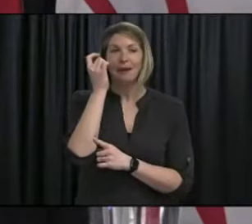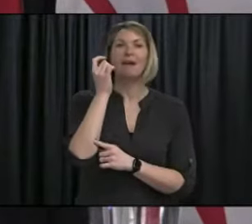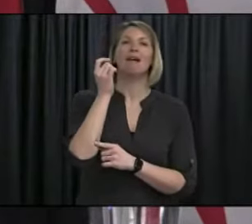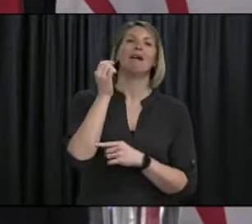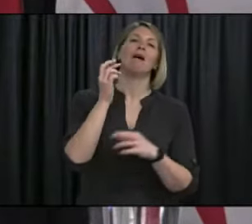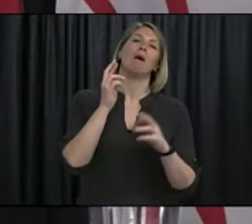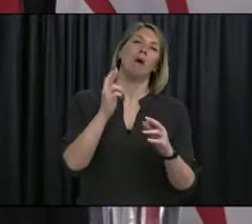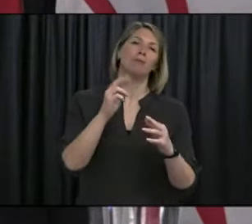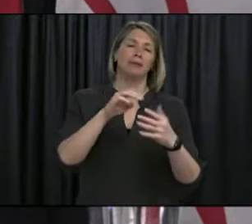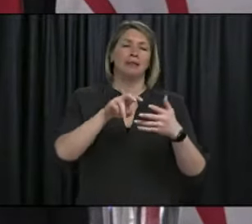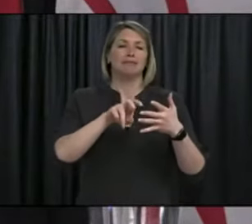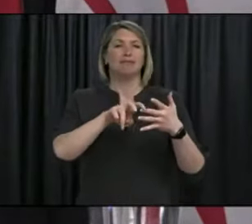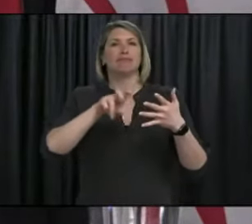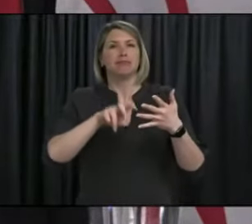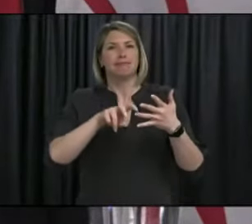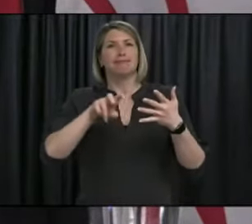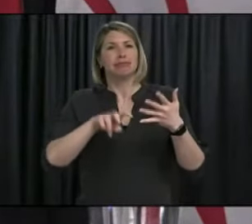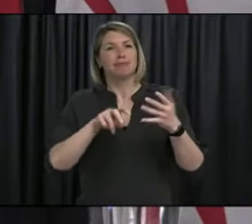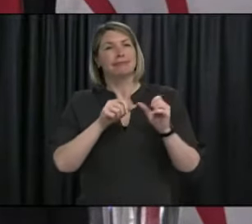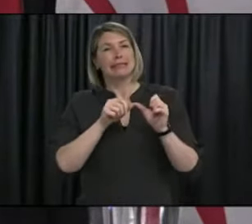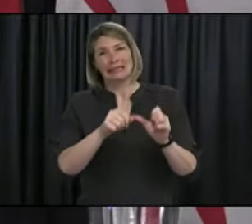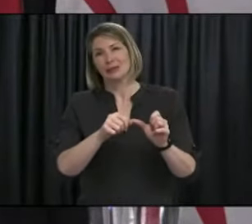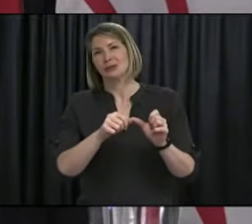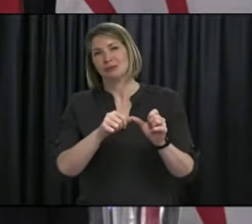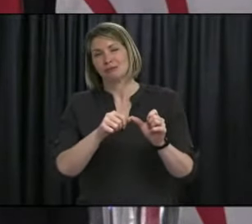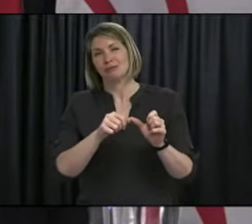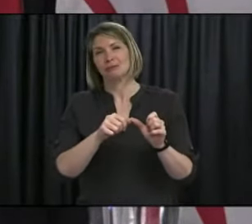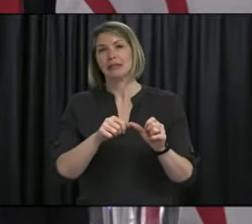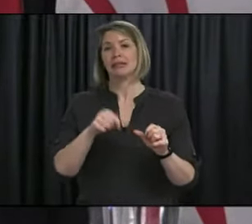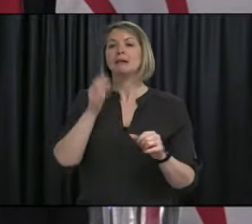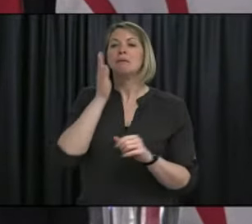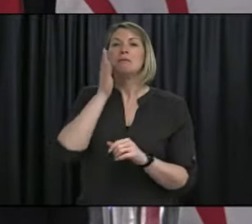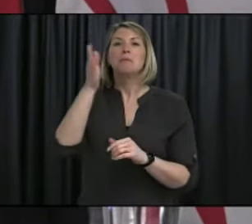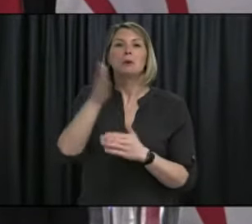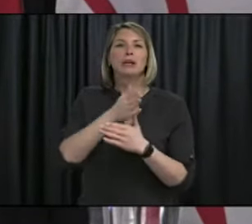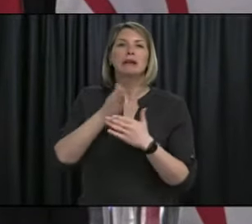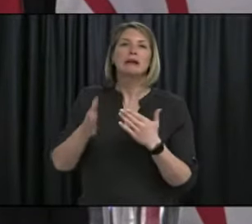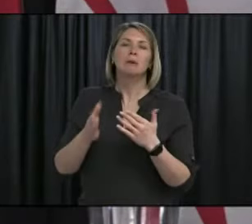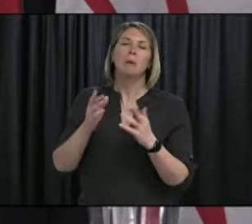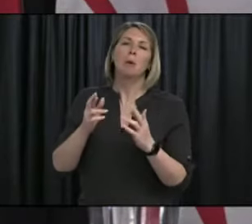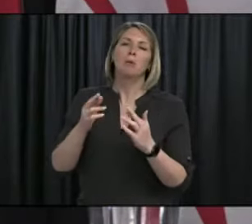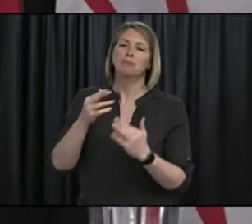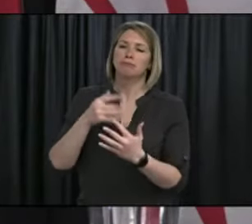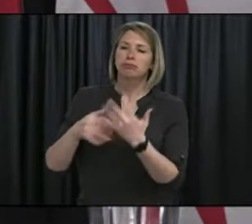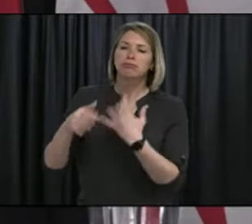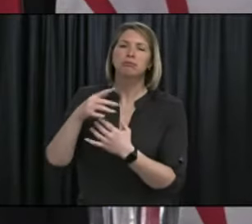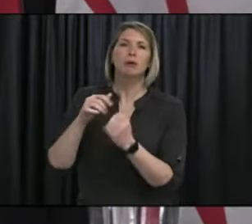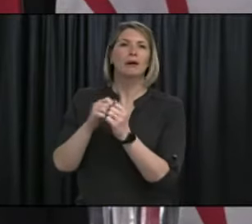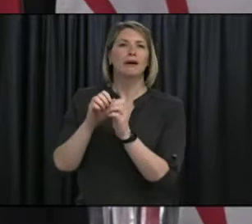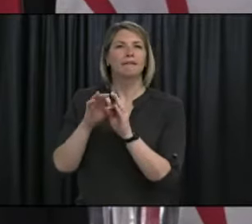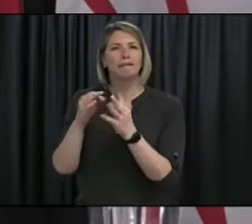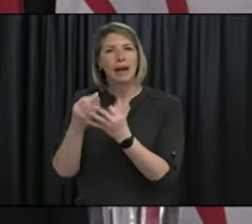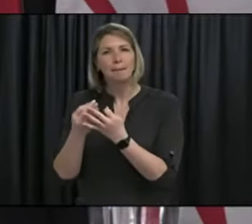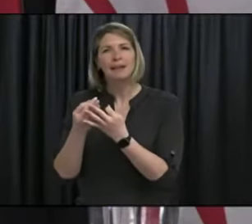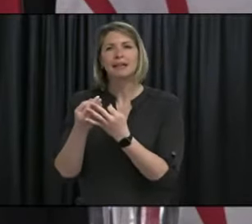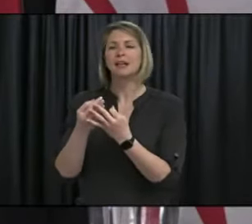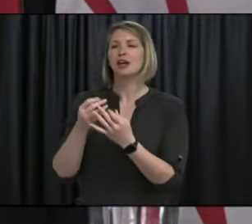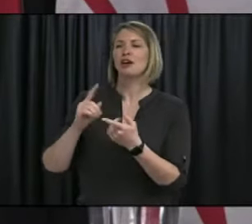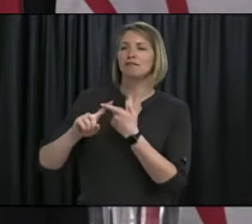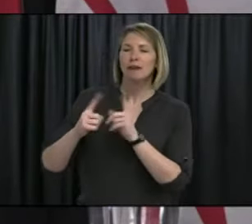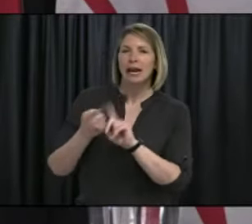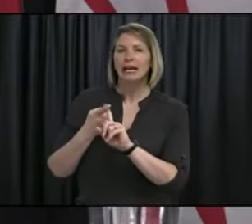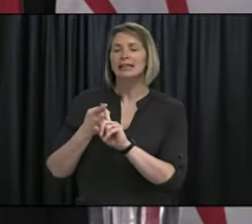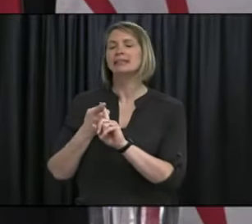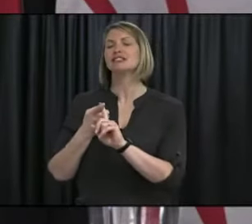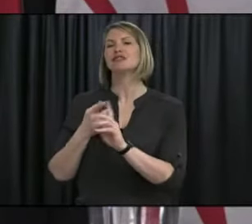province, I hope you get a chance to safely spend time with your friends and family. As summer is fast approaching and more people are getting